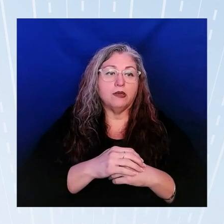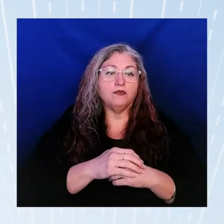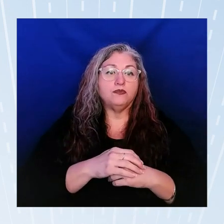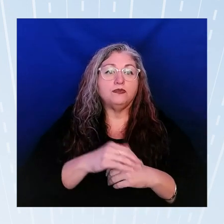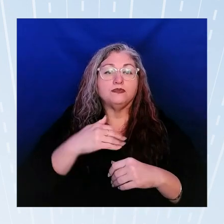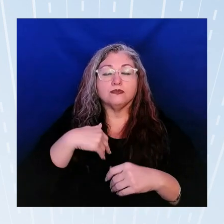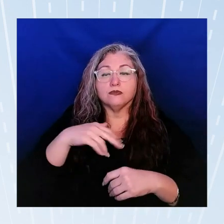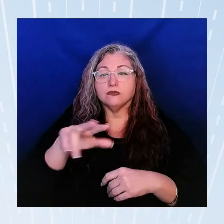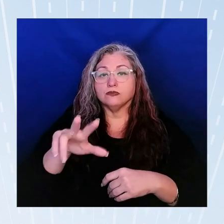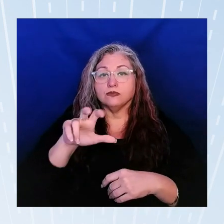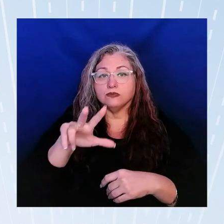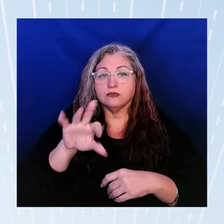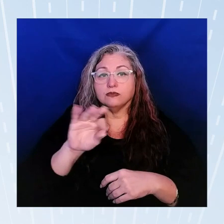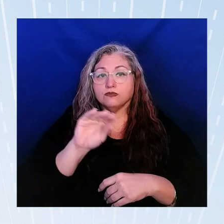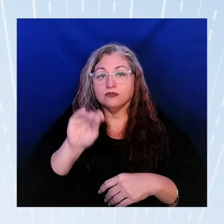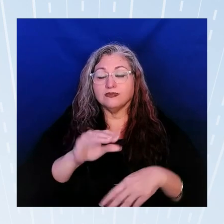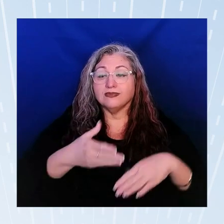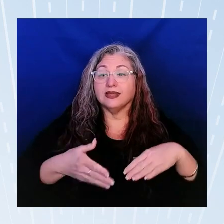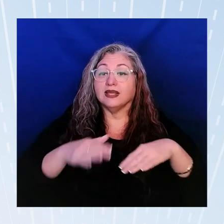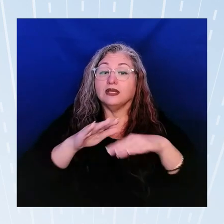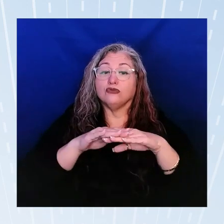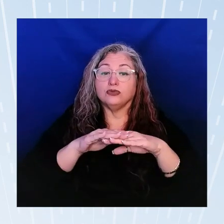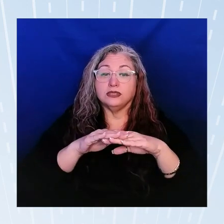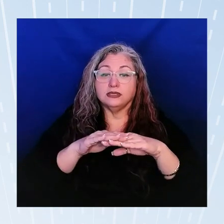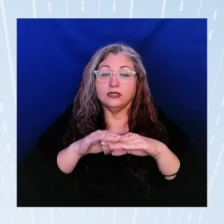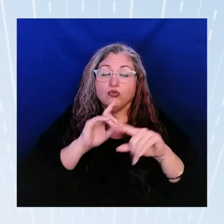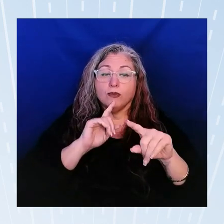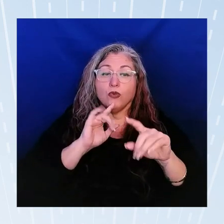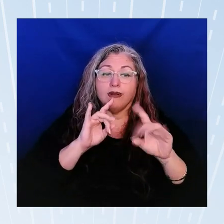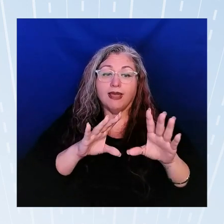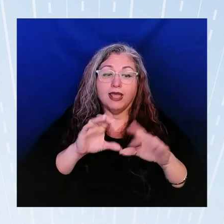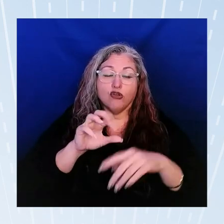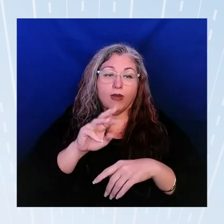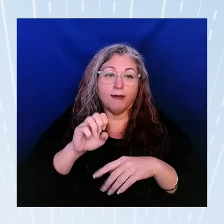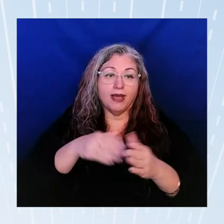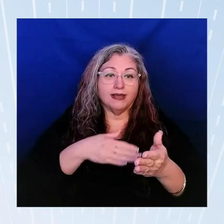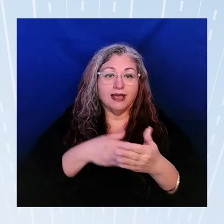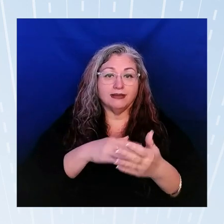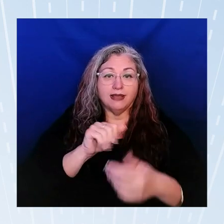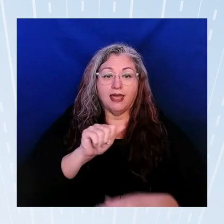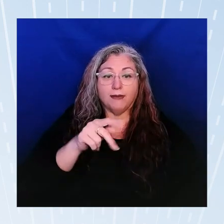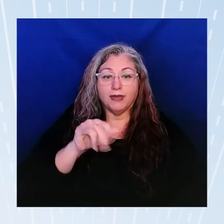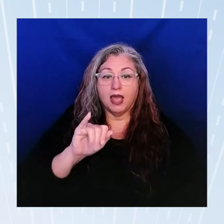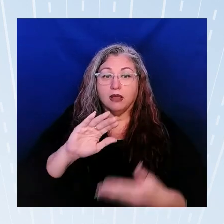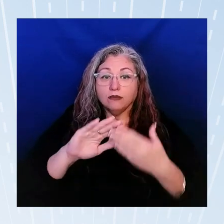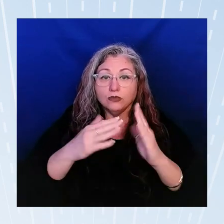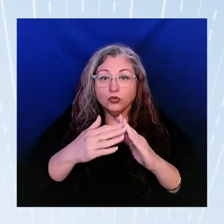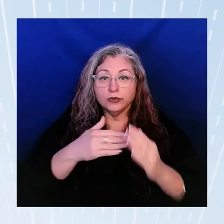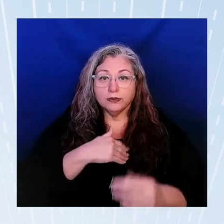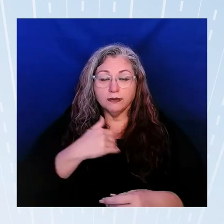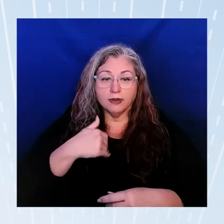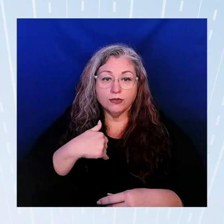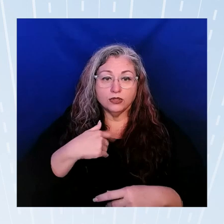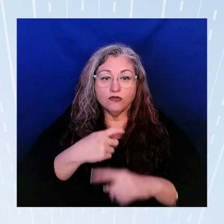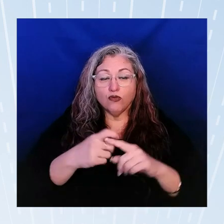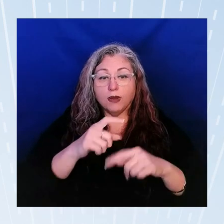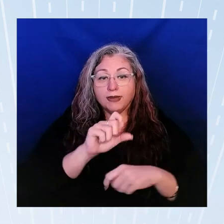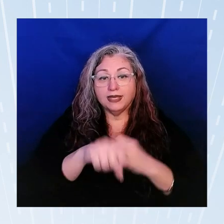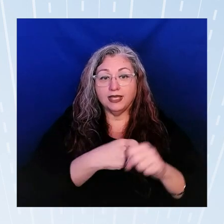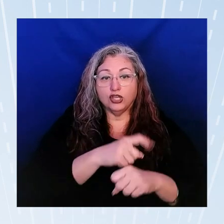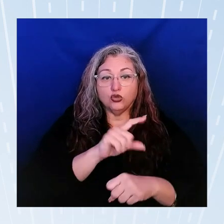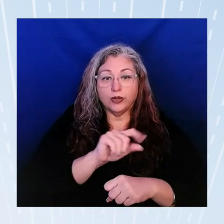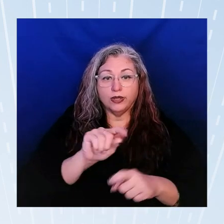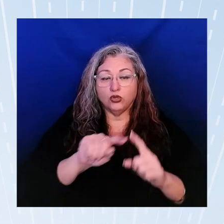339 percent increase of reported hate crimes against the AAPI community members from 2020 to